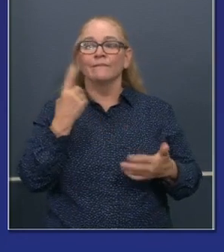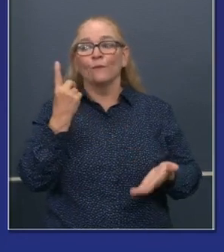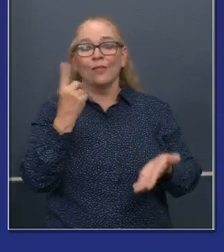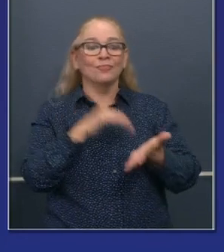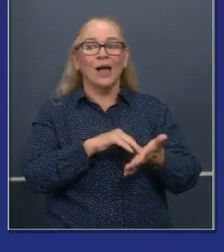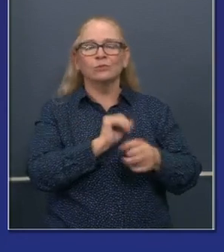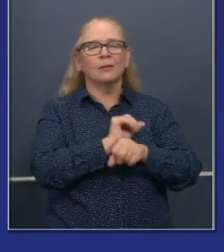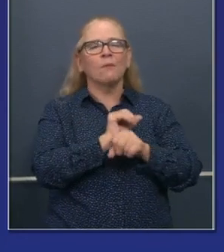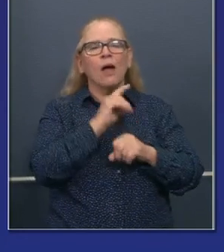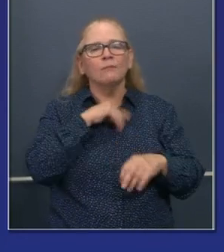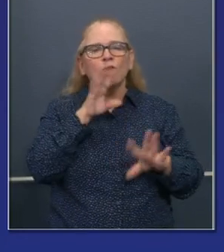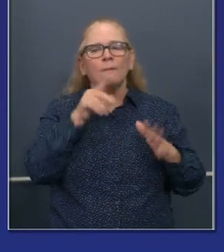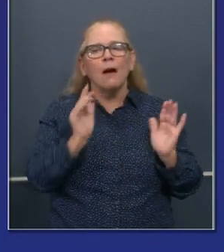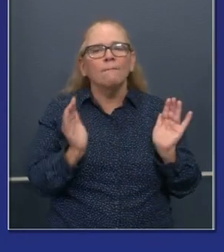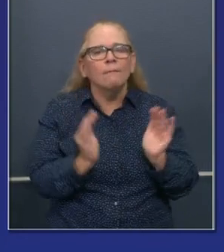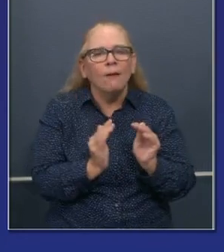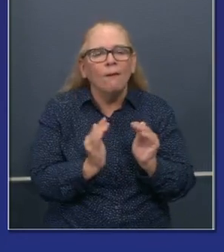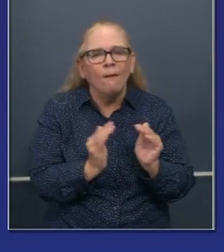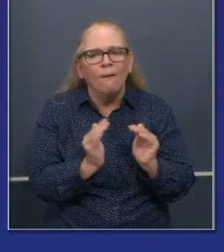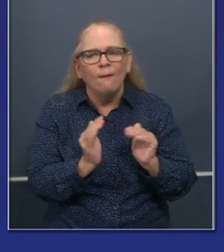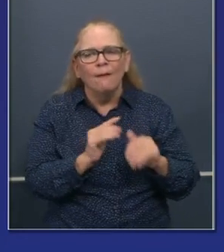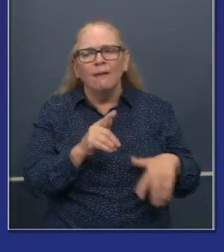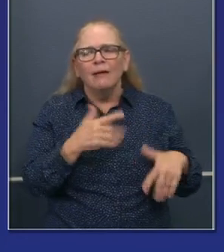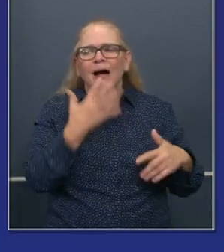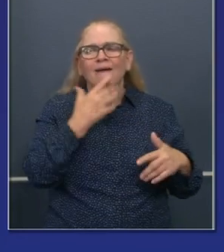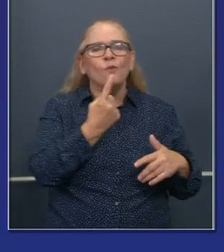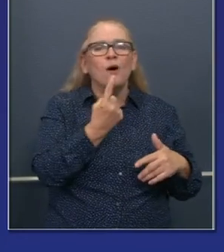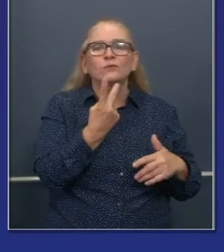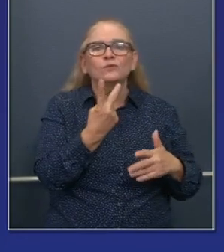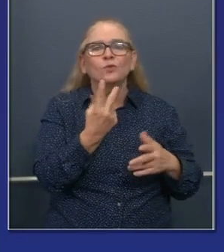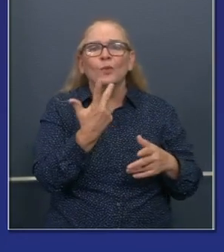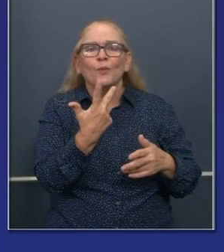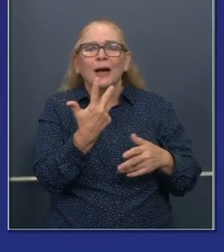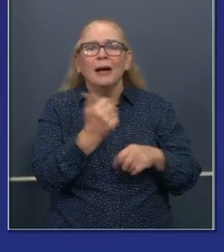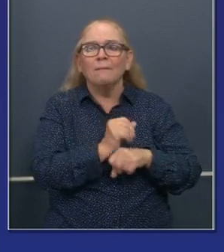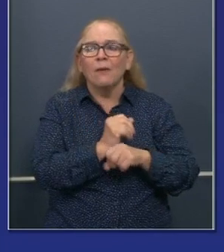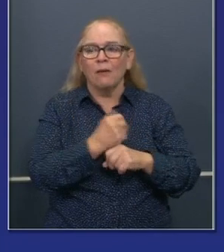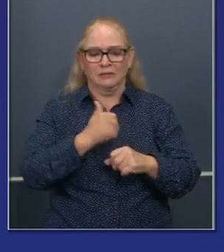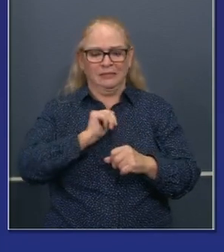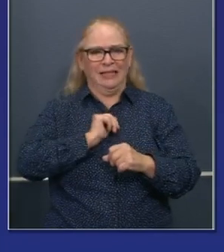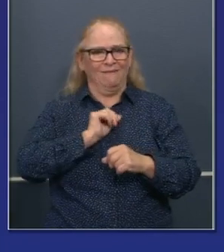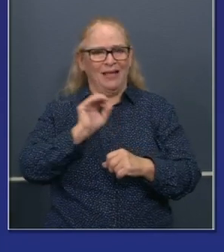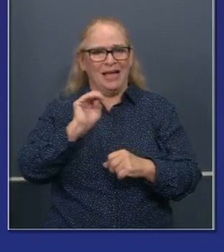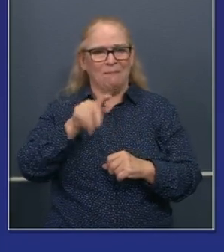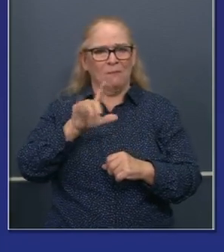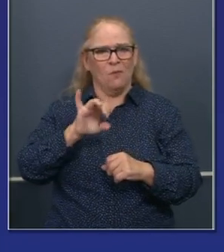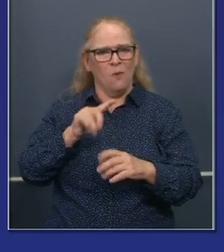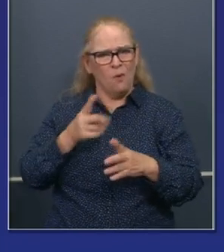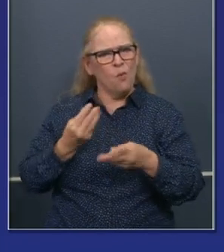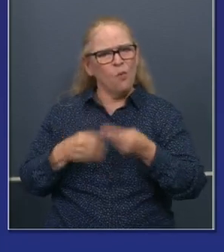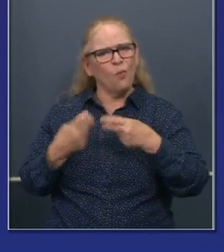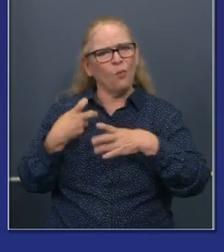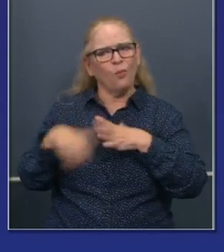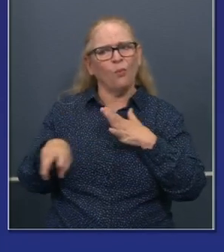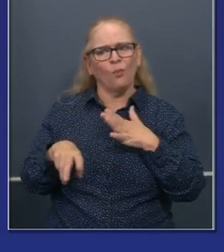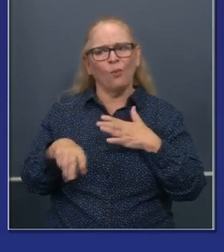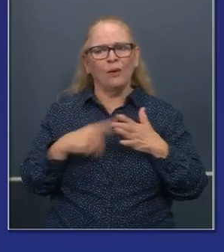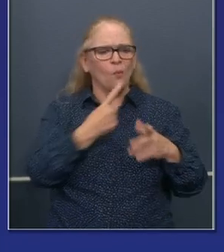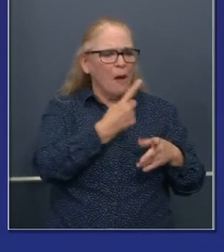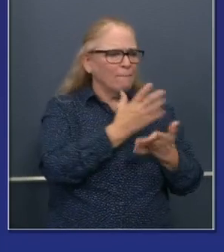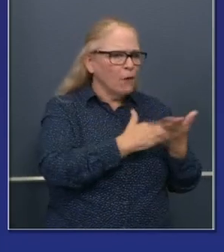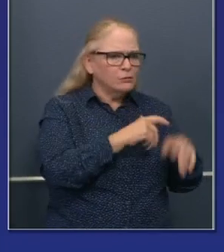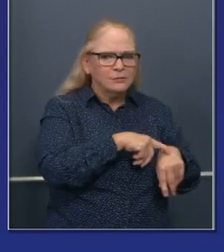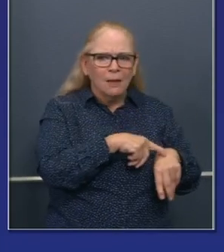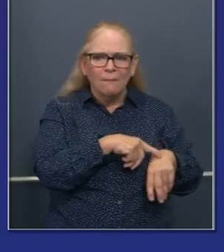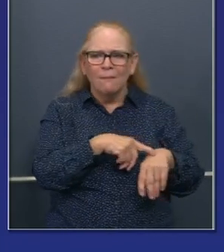but small businesses, one or two employees, self-employed, uh, that may want to hire a part-time person or may want to hire a full-time